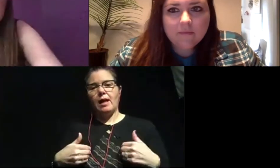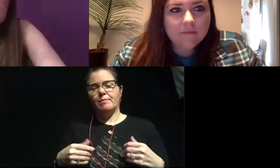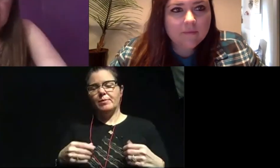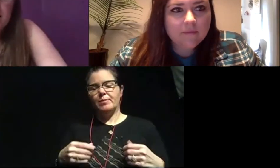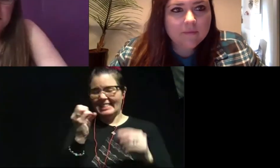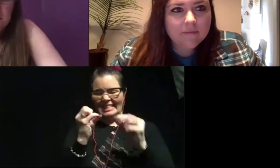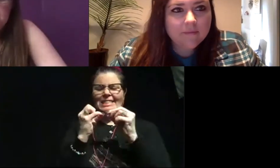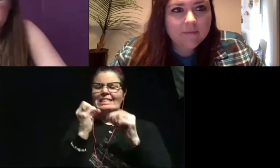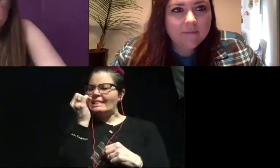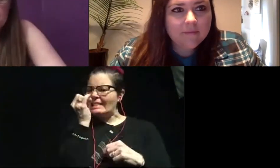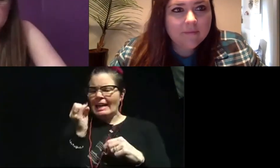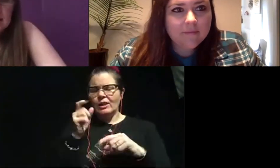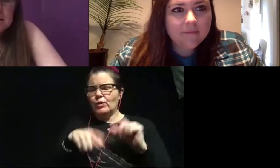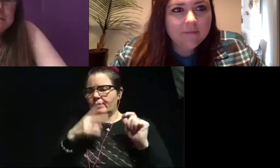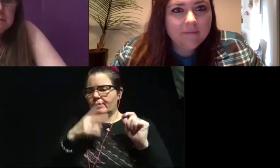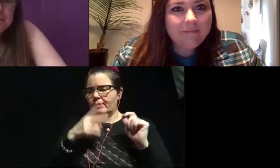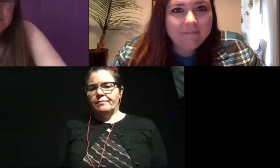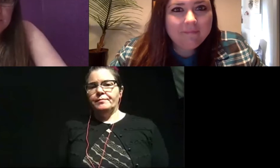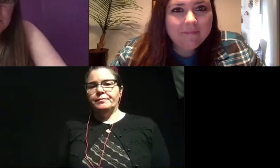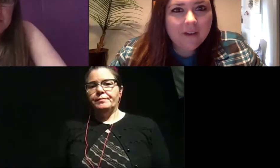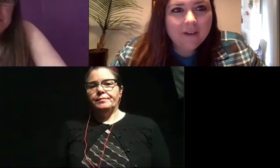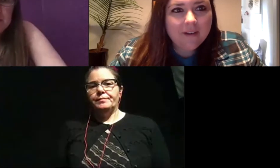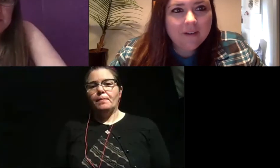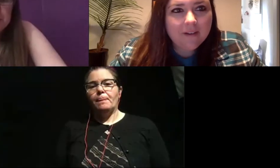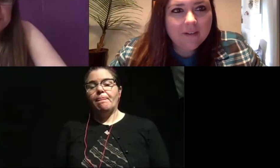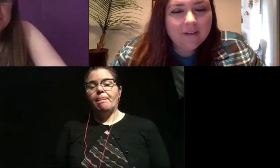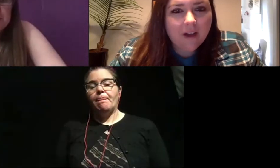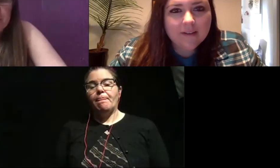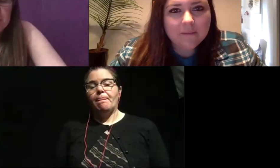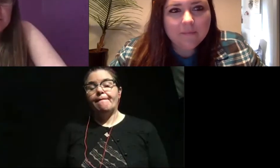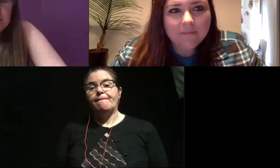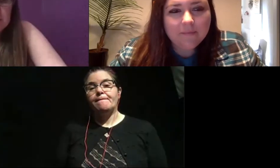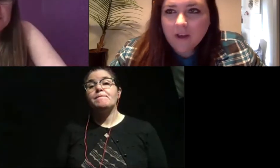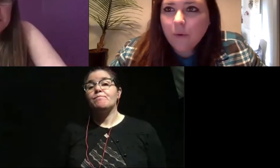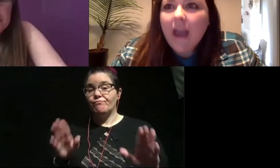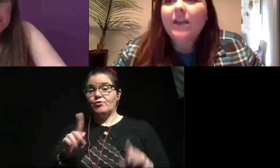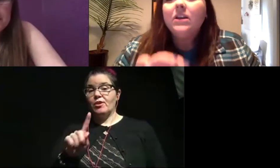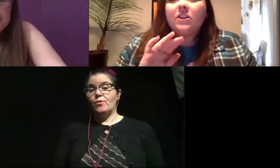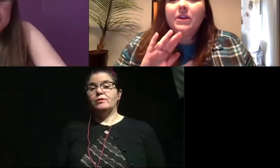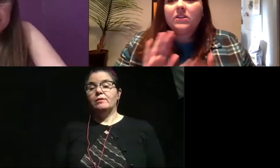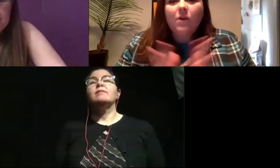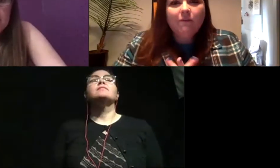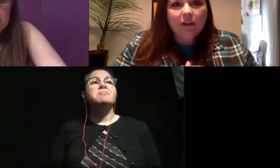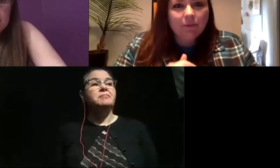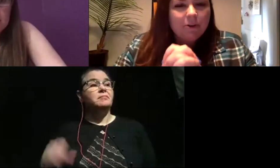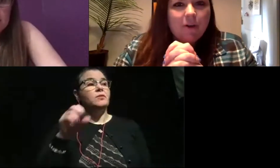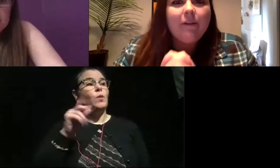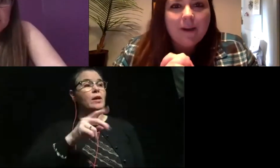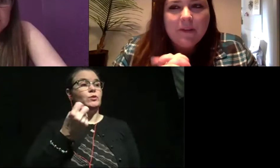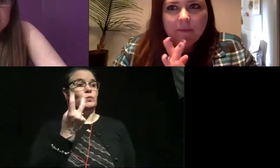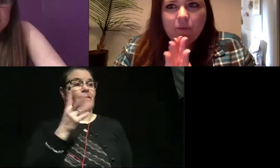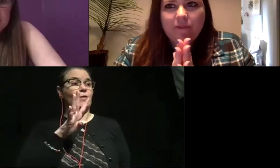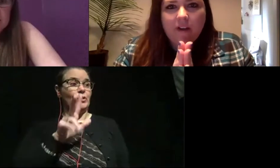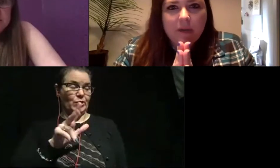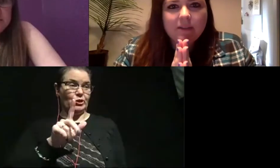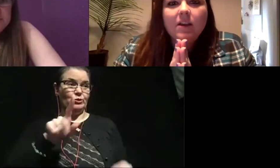bitty. Um, you can't see them without a microscope. Great question. Okay. So it is 1243. We try to